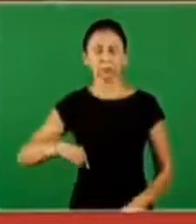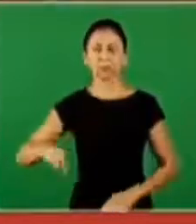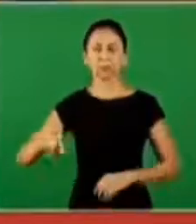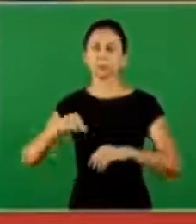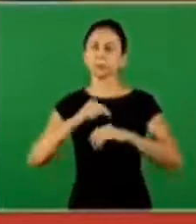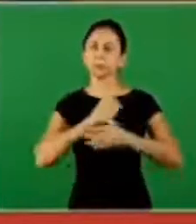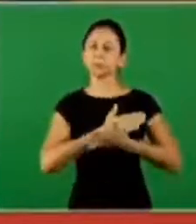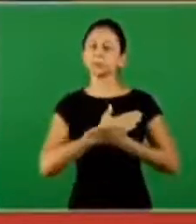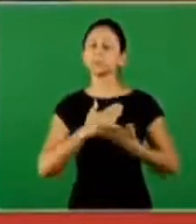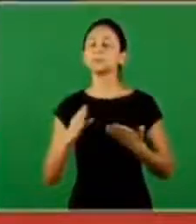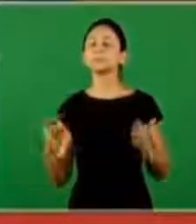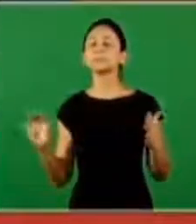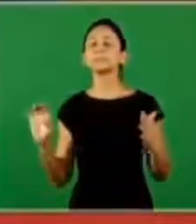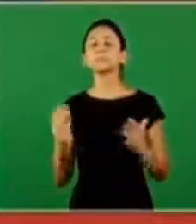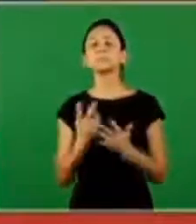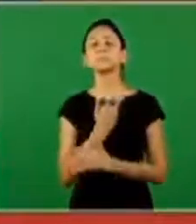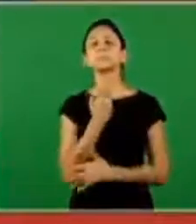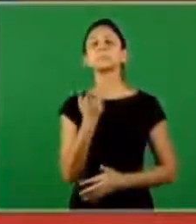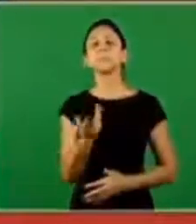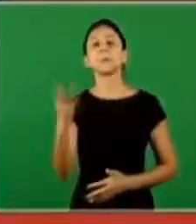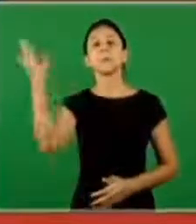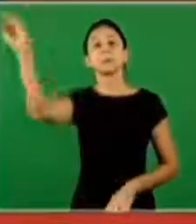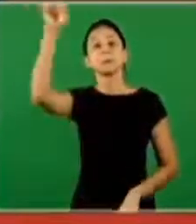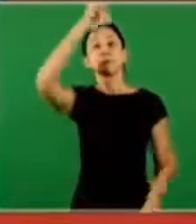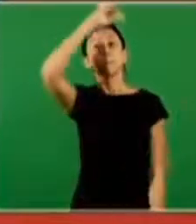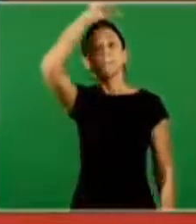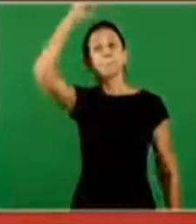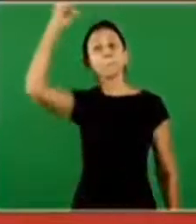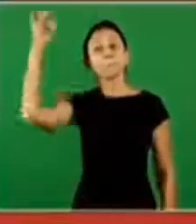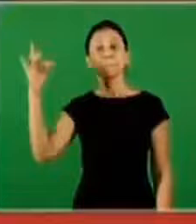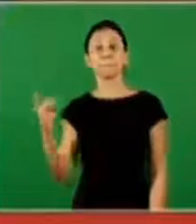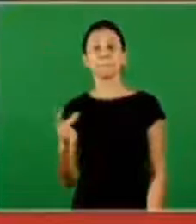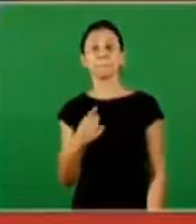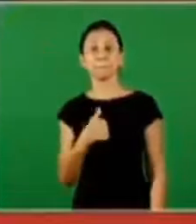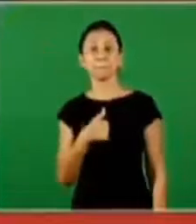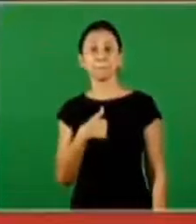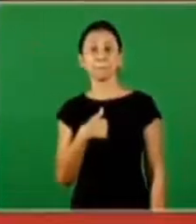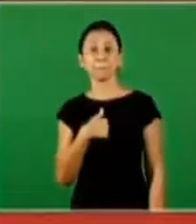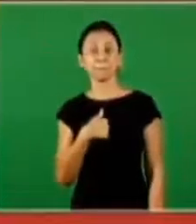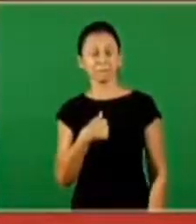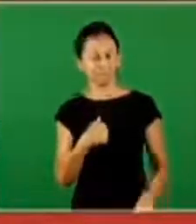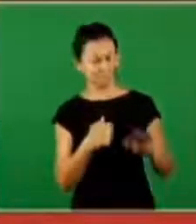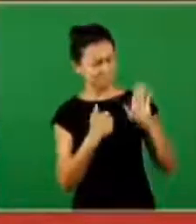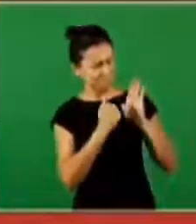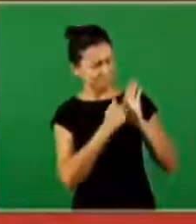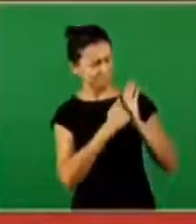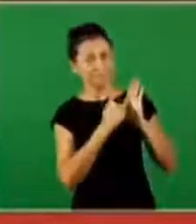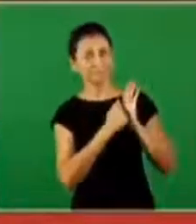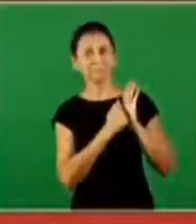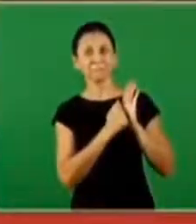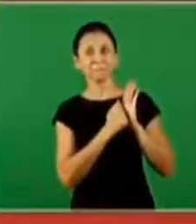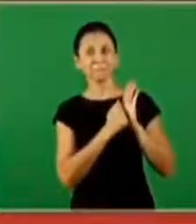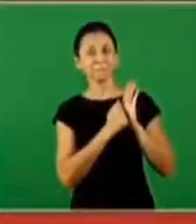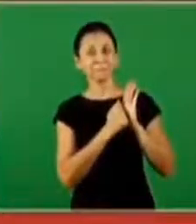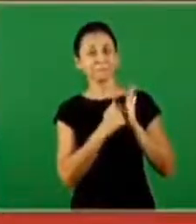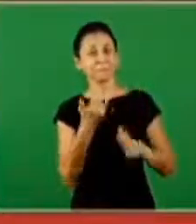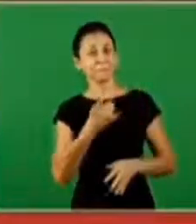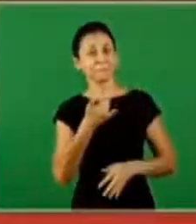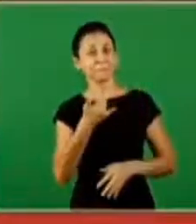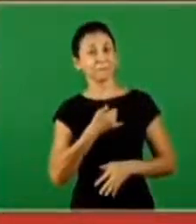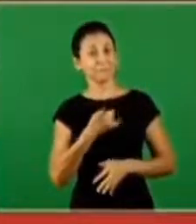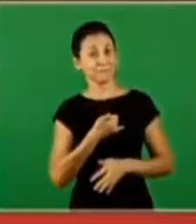began, what happened to us? The Holy Spirit knocked at our door and brought